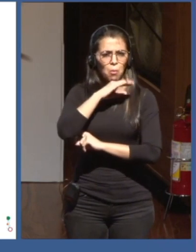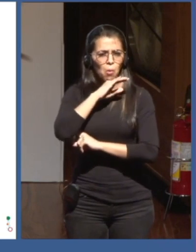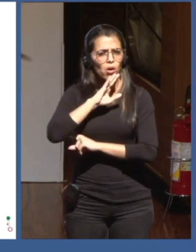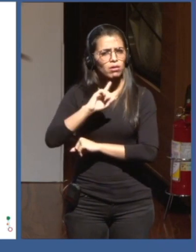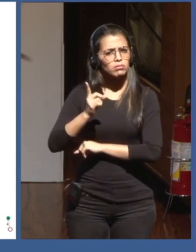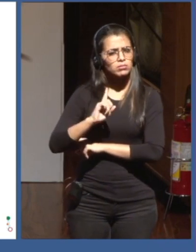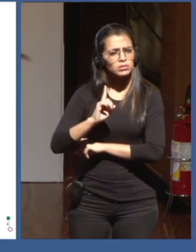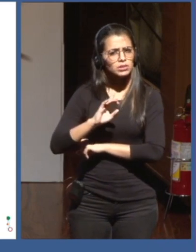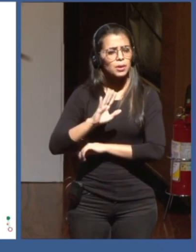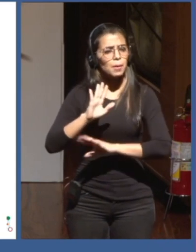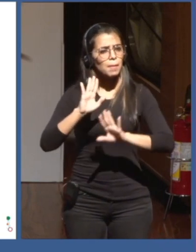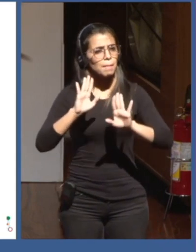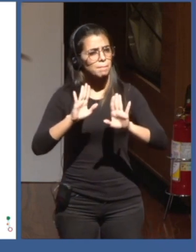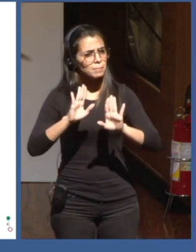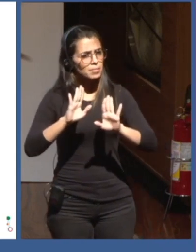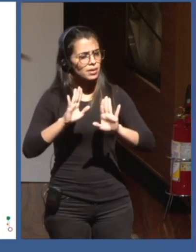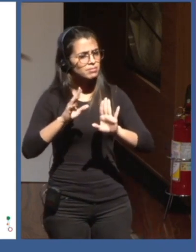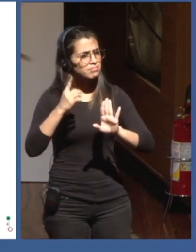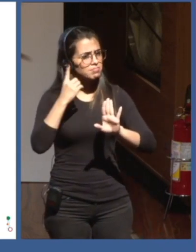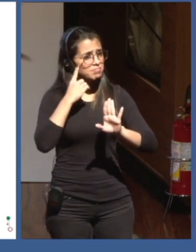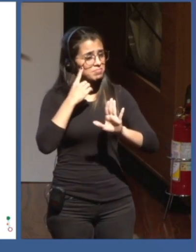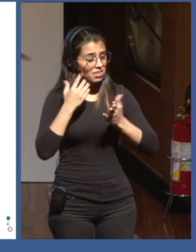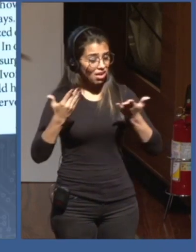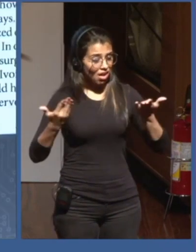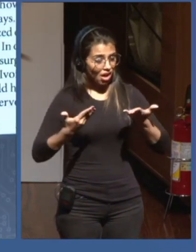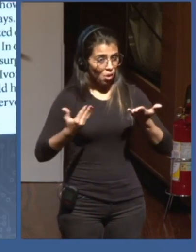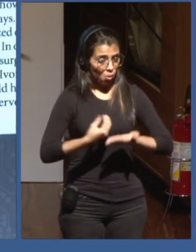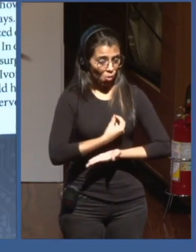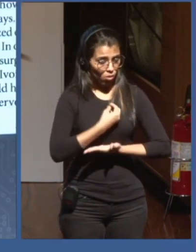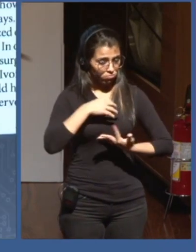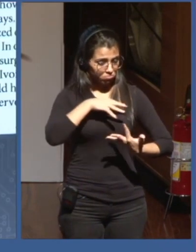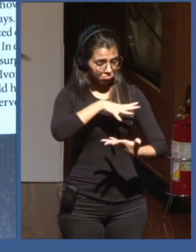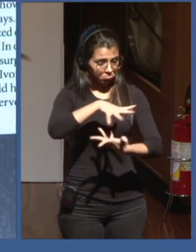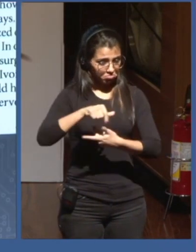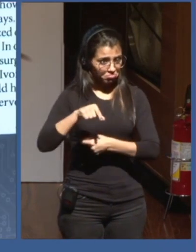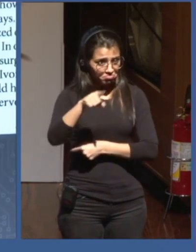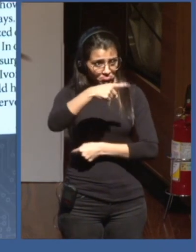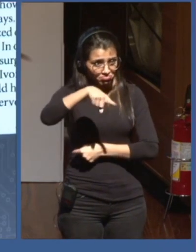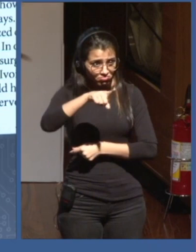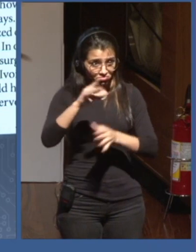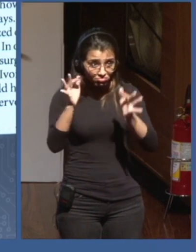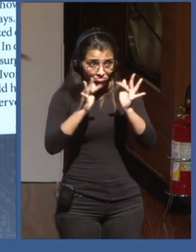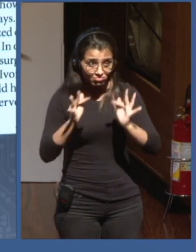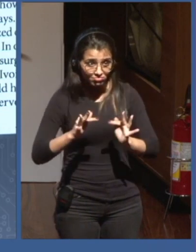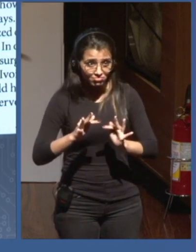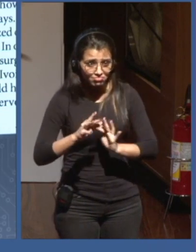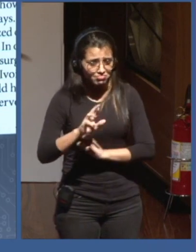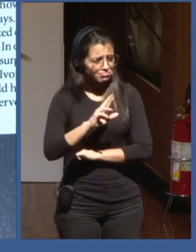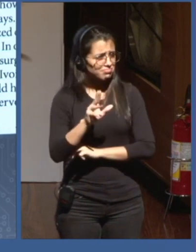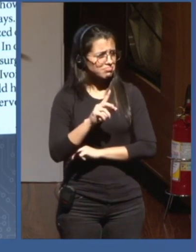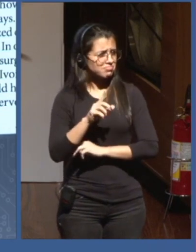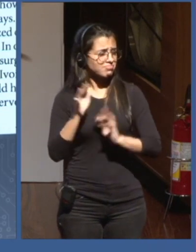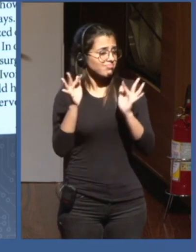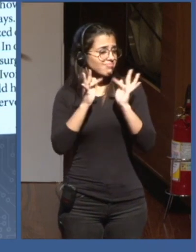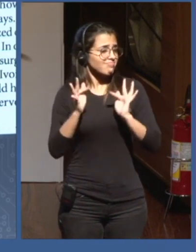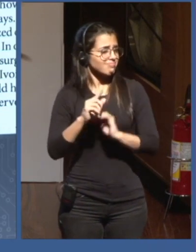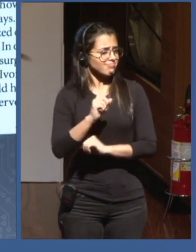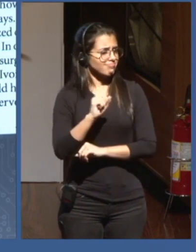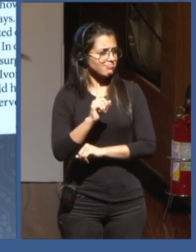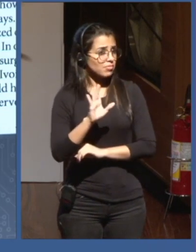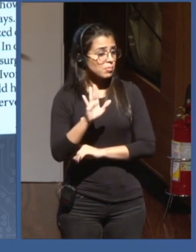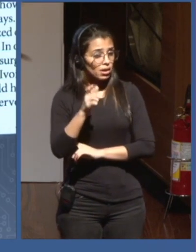happy with the state of the world? I'm not very happy with the state of the world. And so, I think AI and technology can make things worse, definitely,